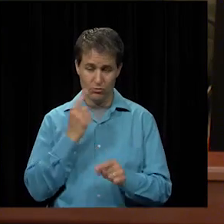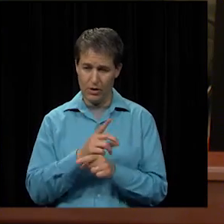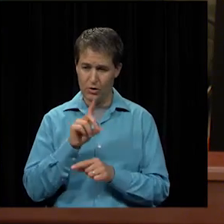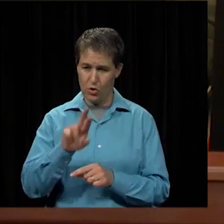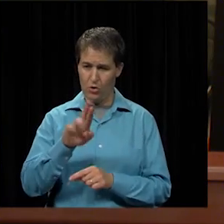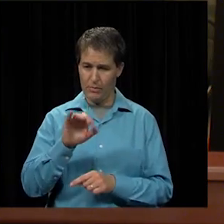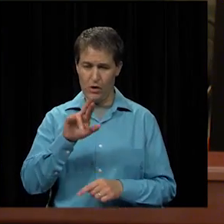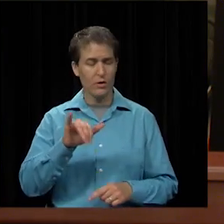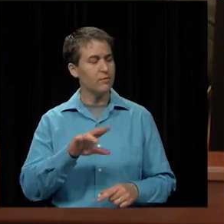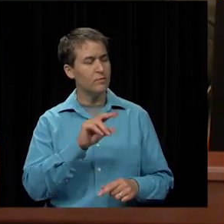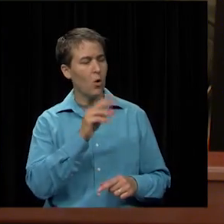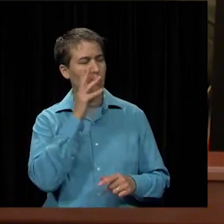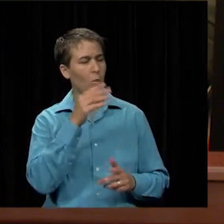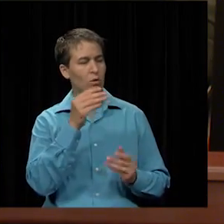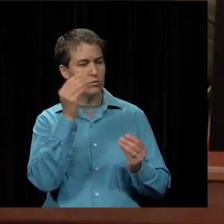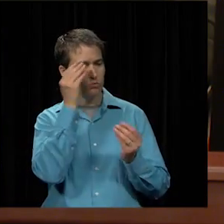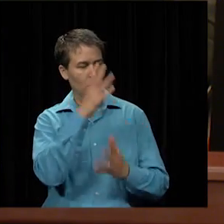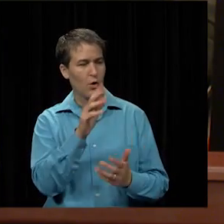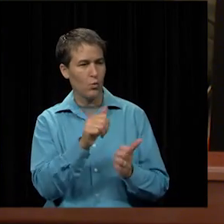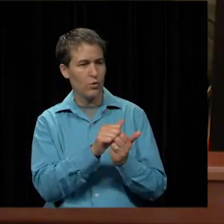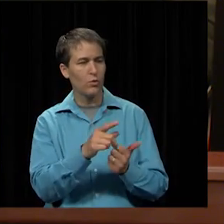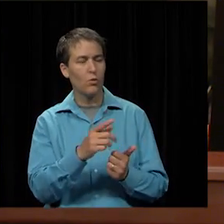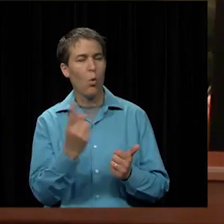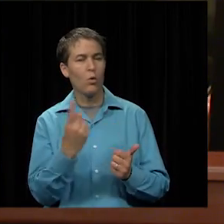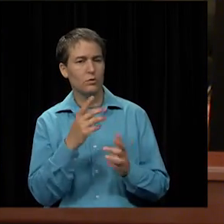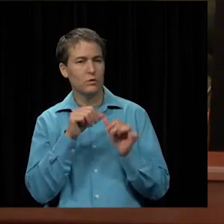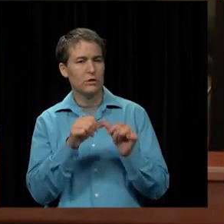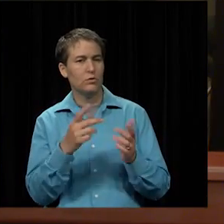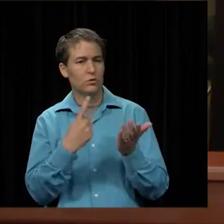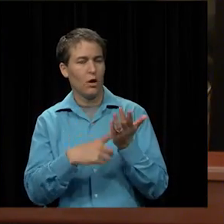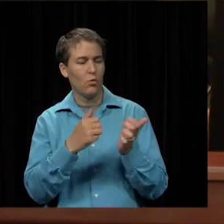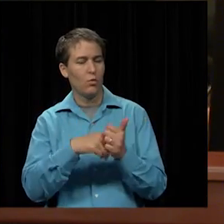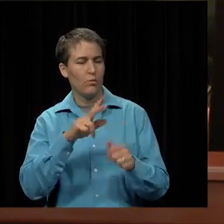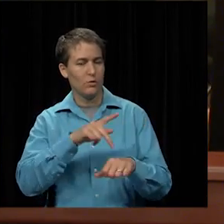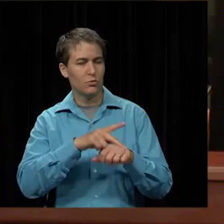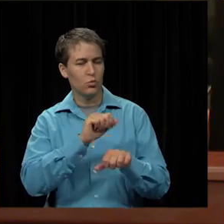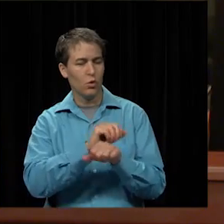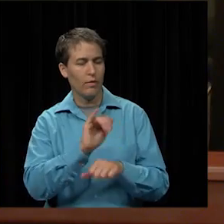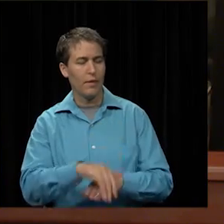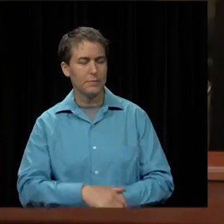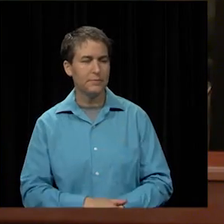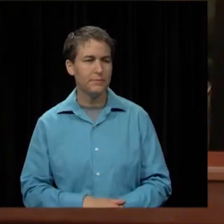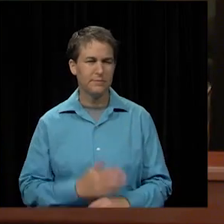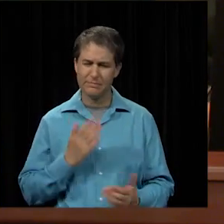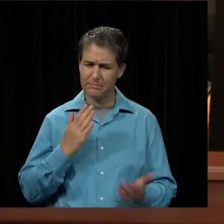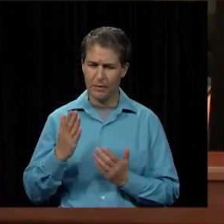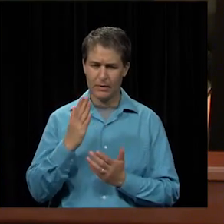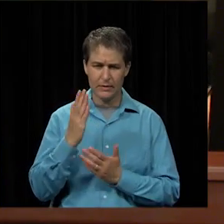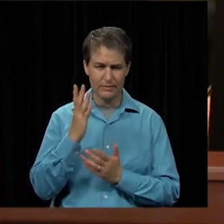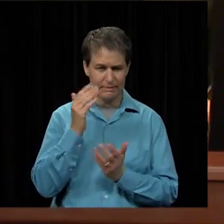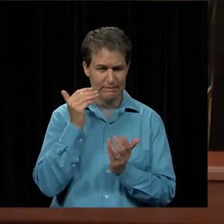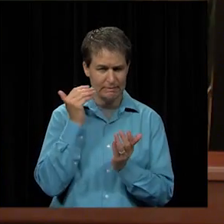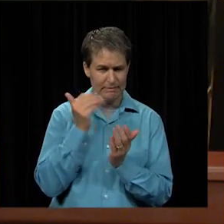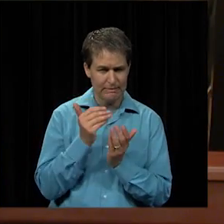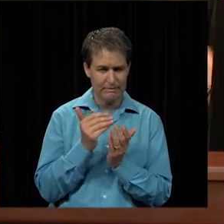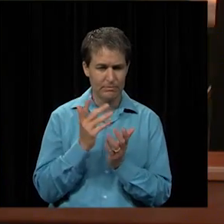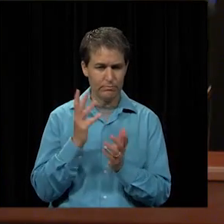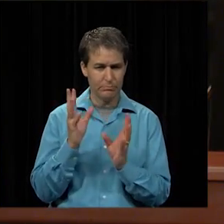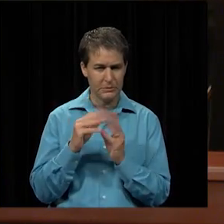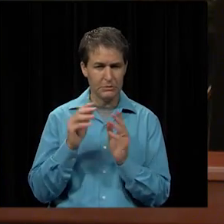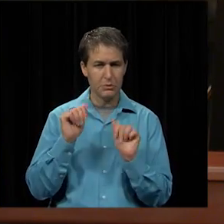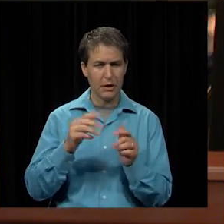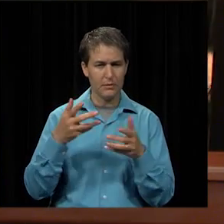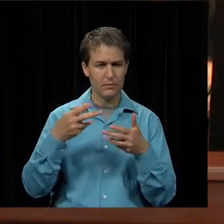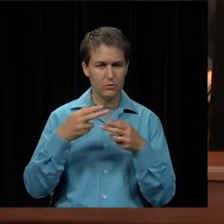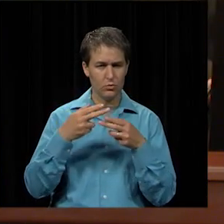No, but we'll share that information back with you and always continue to talk with principals and work on that. Good. Maybe at some near future meeting we could just do a